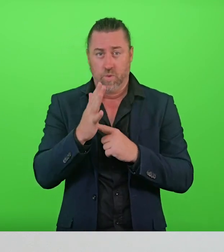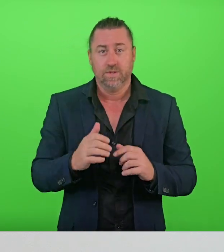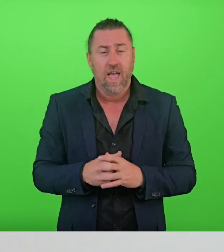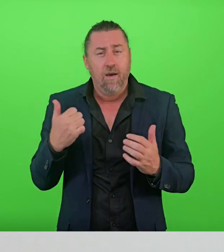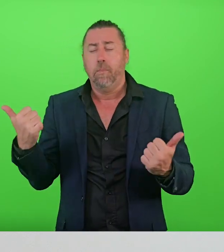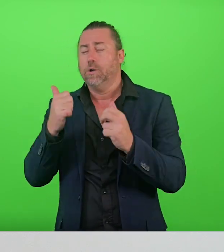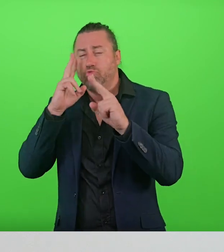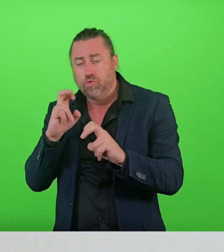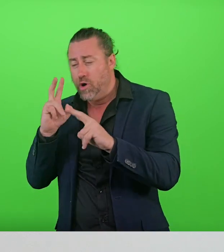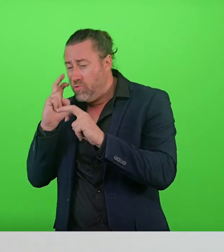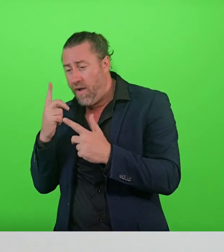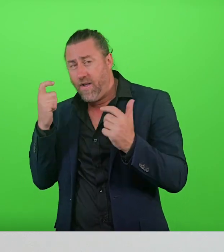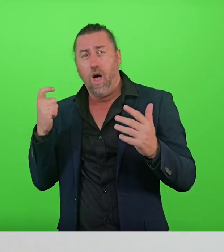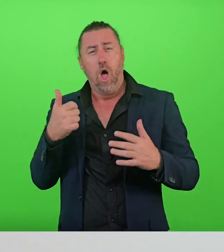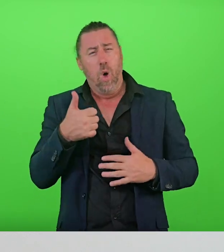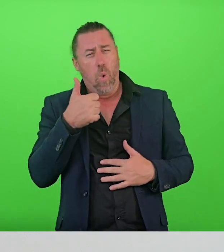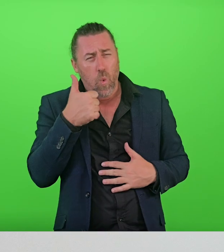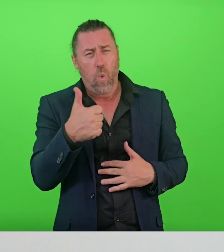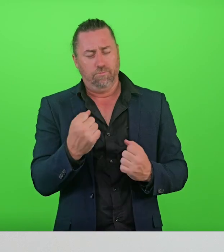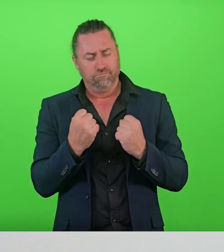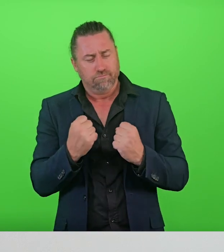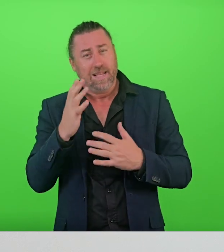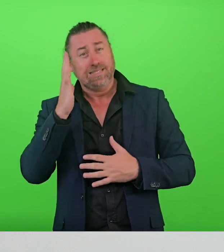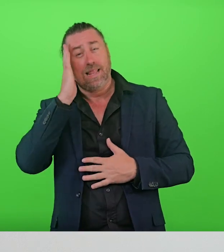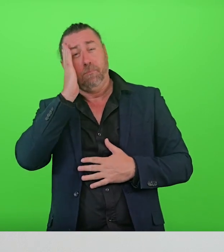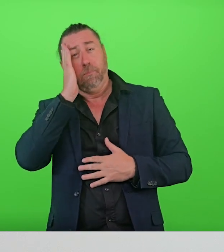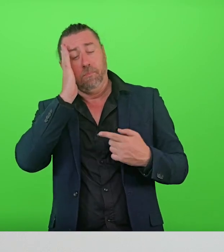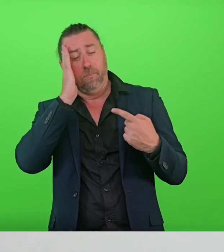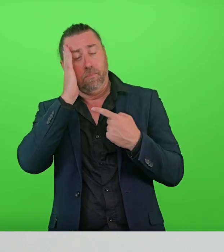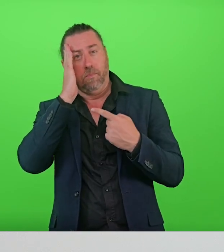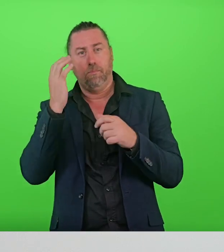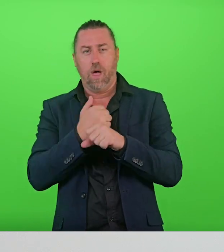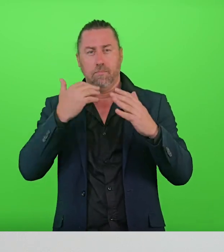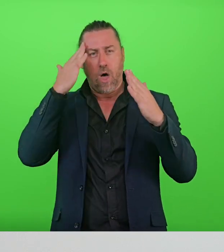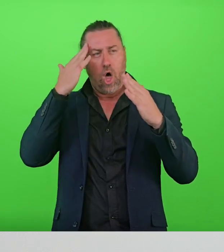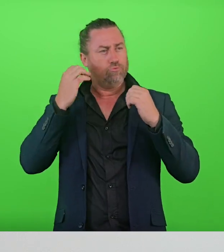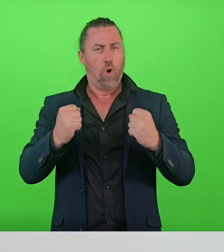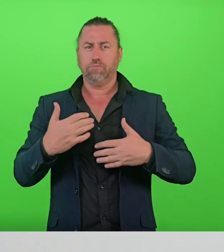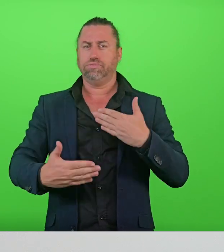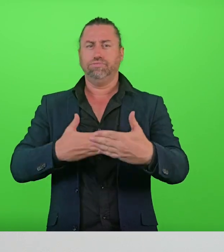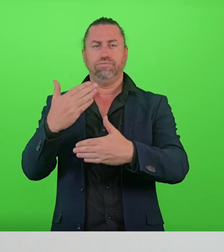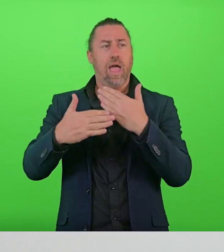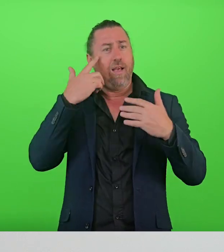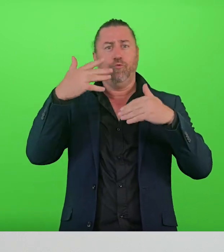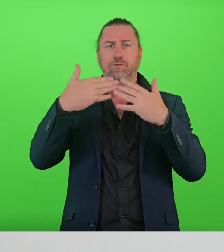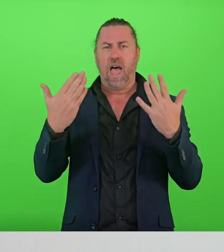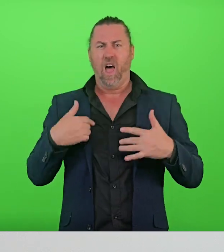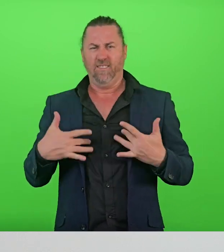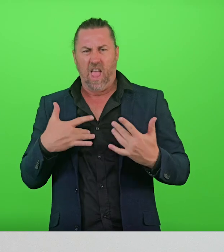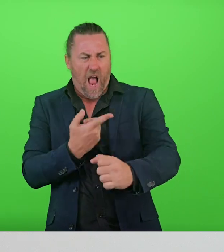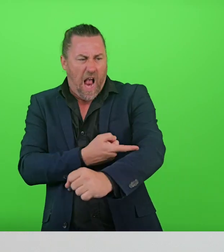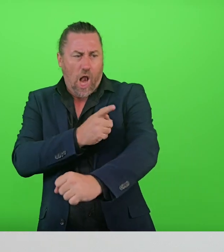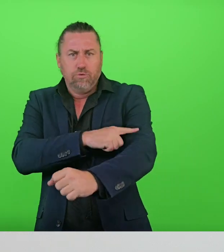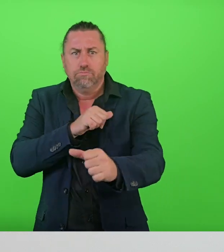Repeatedly, studies show that good quality sleep can improve our mental health and wellbeing and enable us to approach our daily lives feeling more